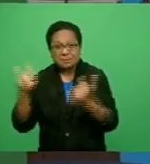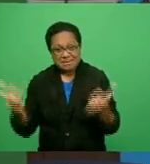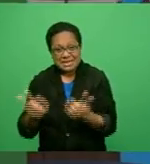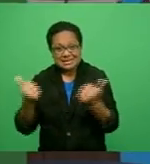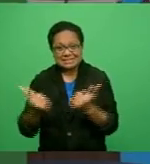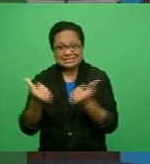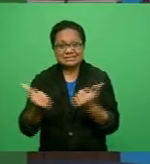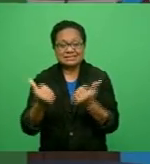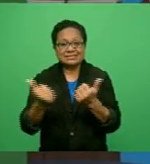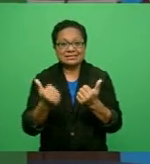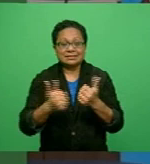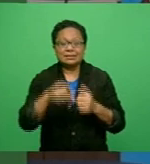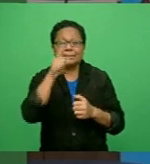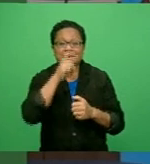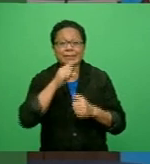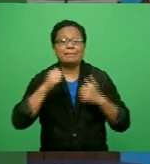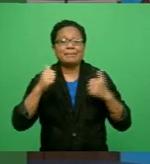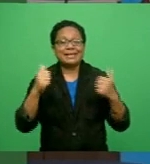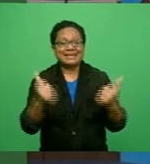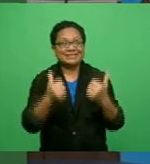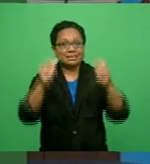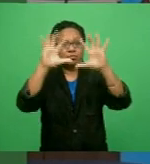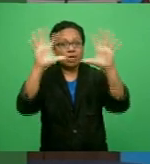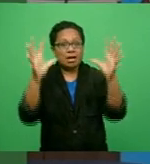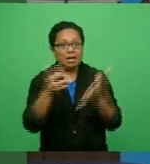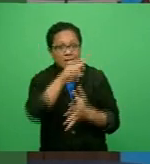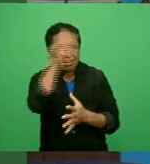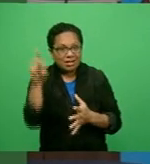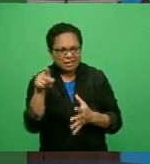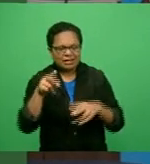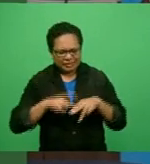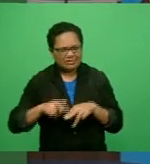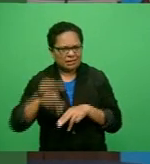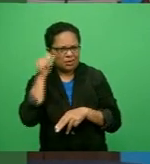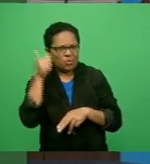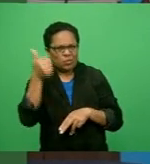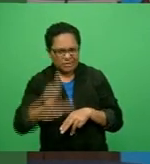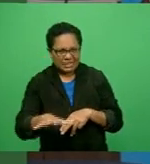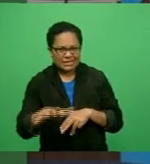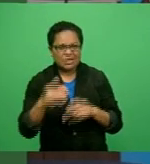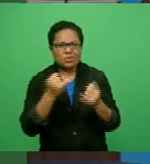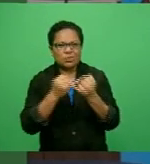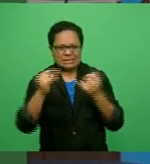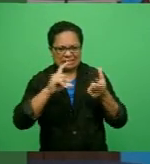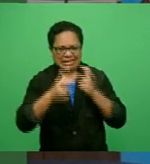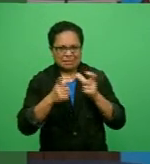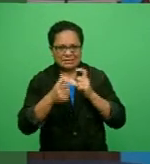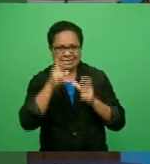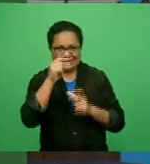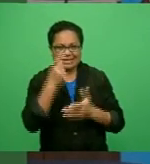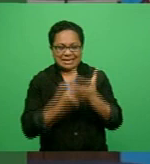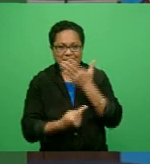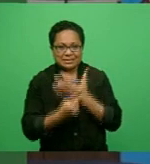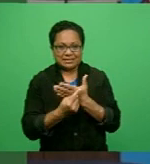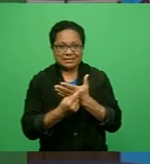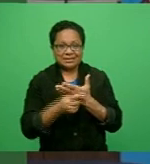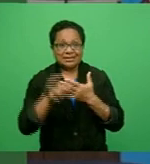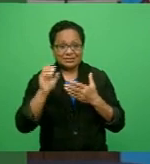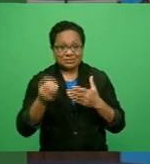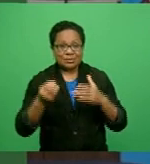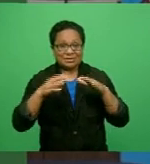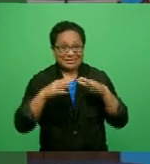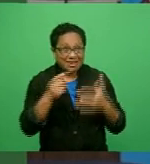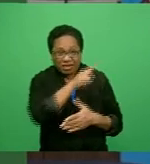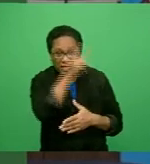Billions of people now share the anxiety Fijians have known for a generation. As they find themselves, one super